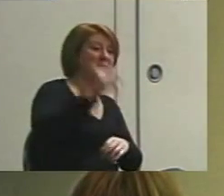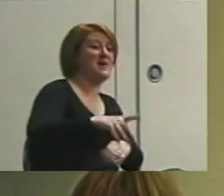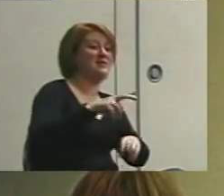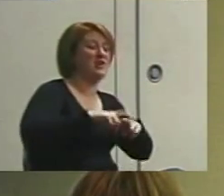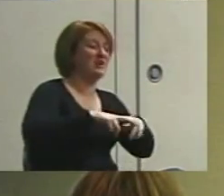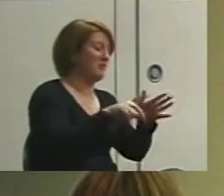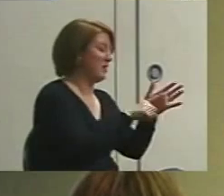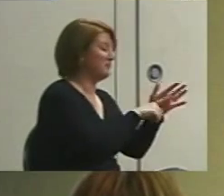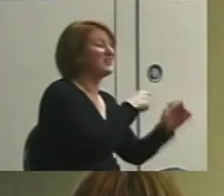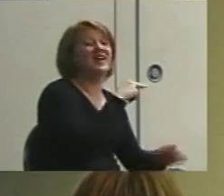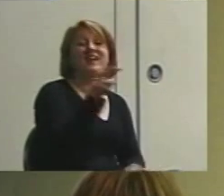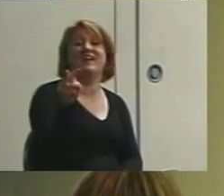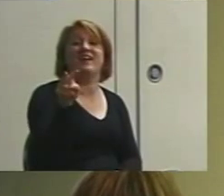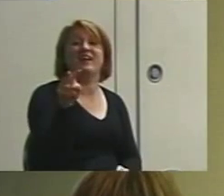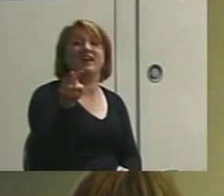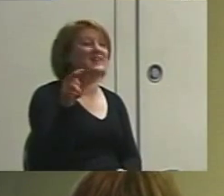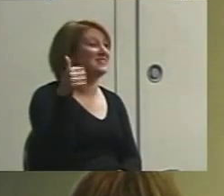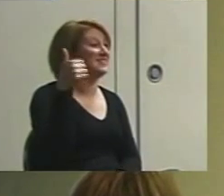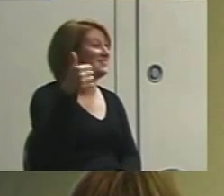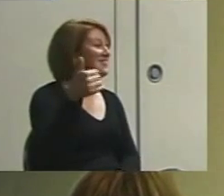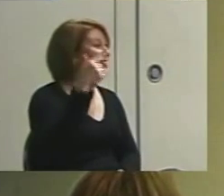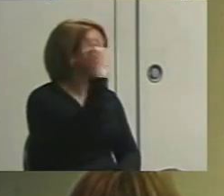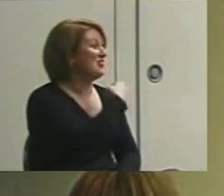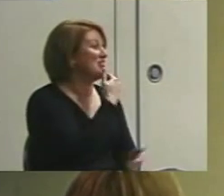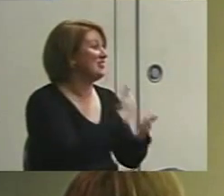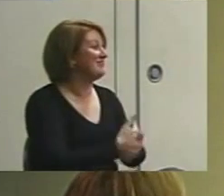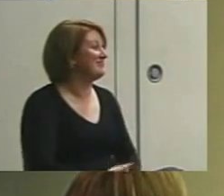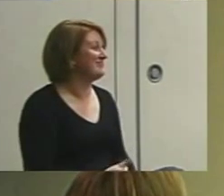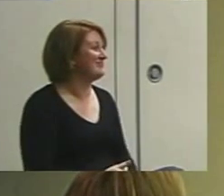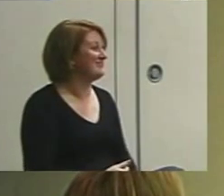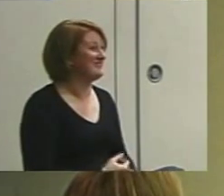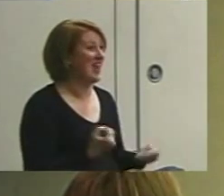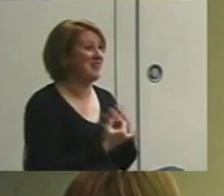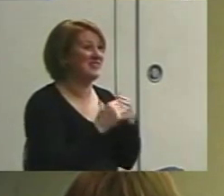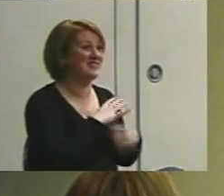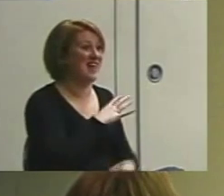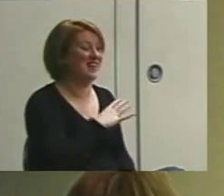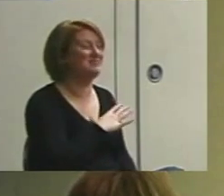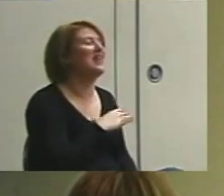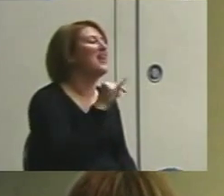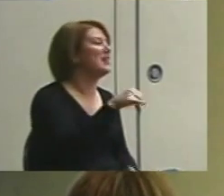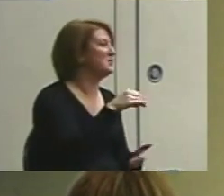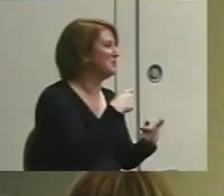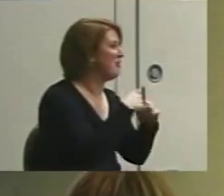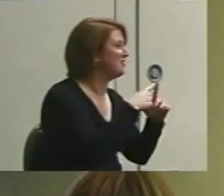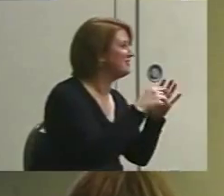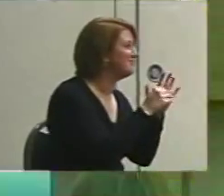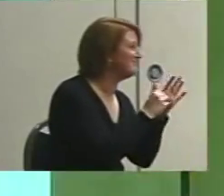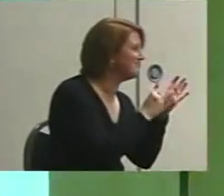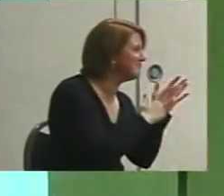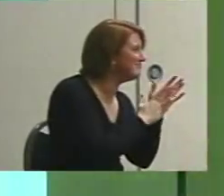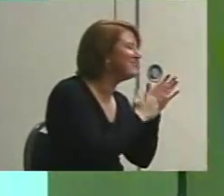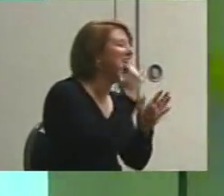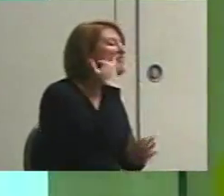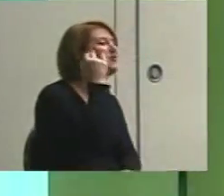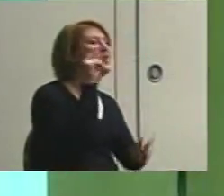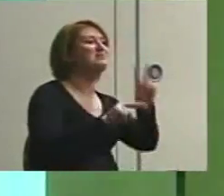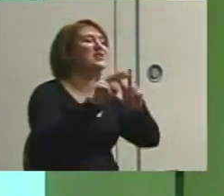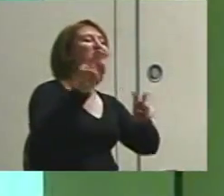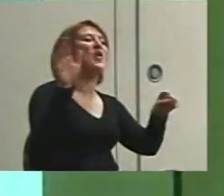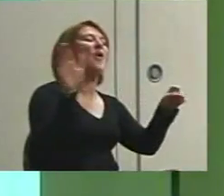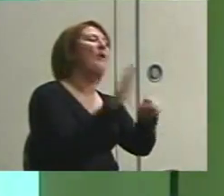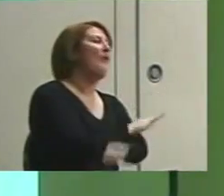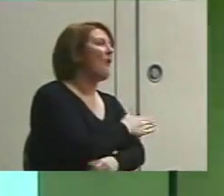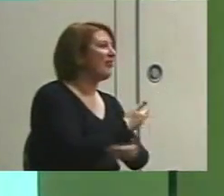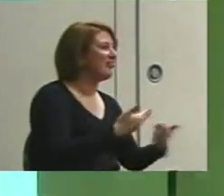then my vibrator goes and I look and looking good over there. That's what you'd have to put. If you'd observe this whole thing